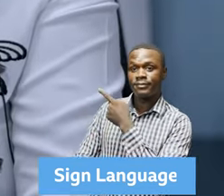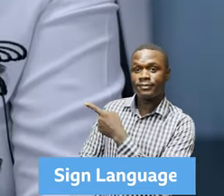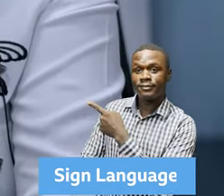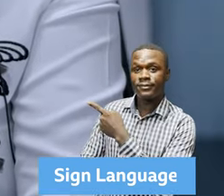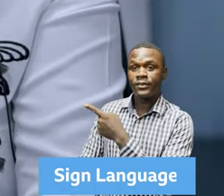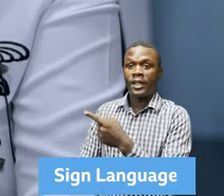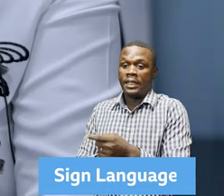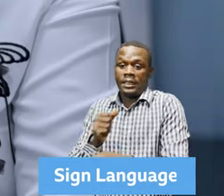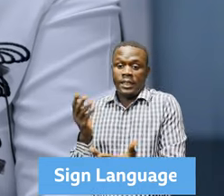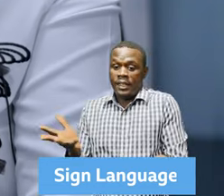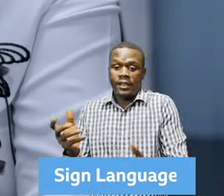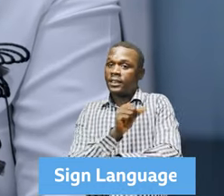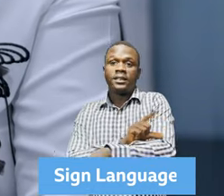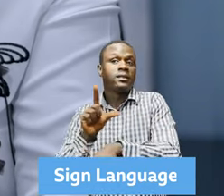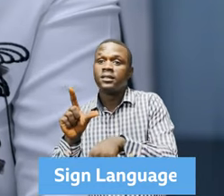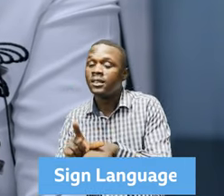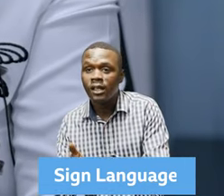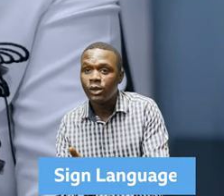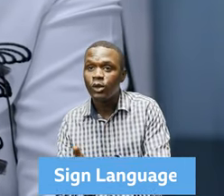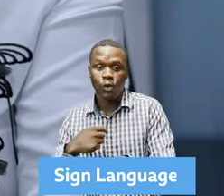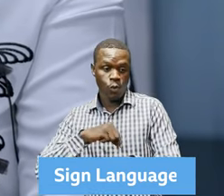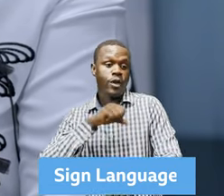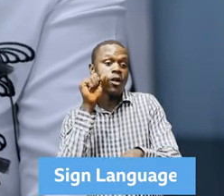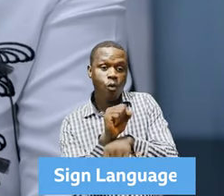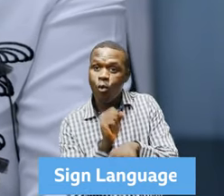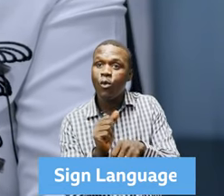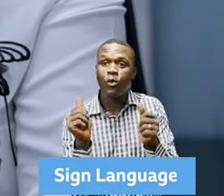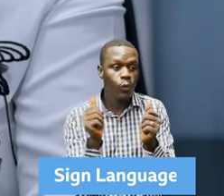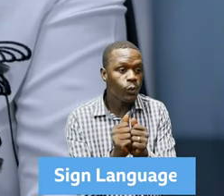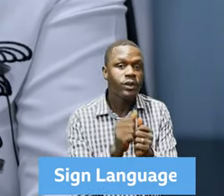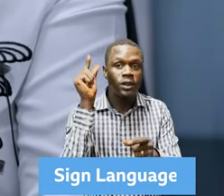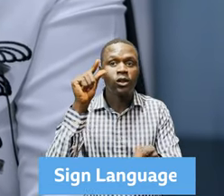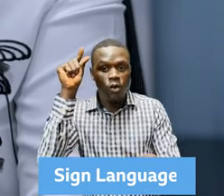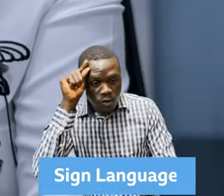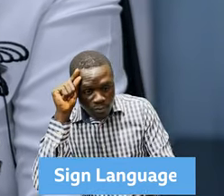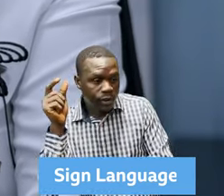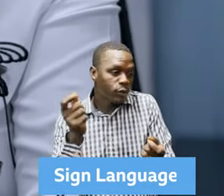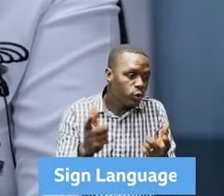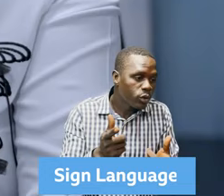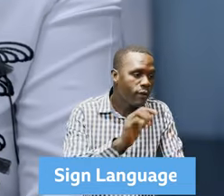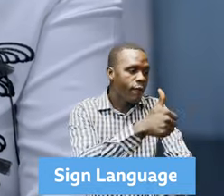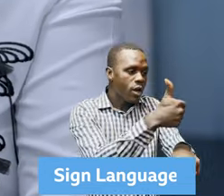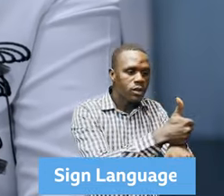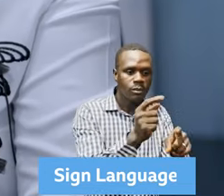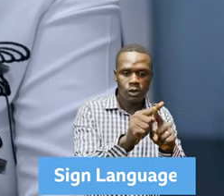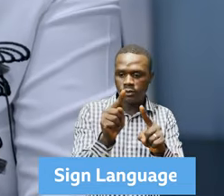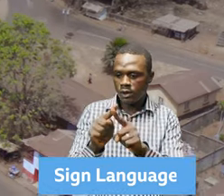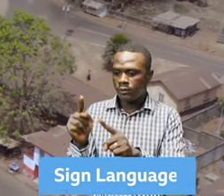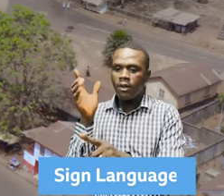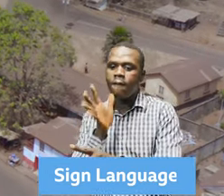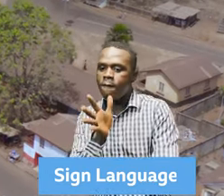In Sierra Leone, IFAD works in close partnership with the government to implement agricultural development